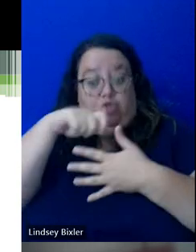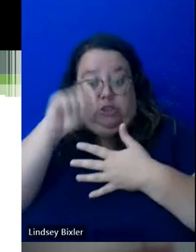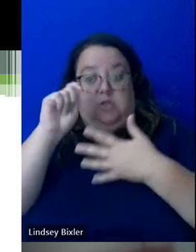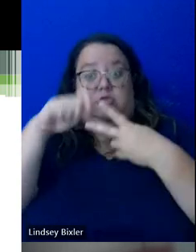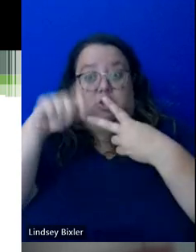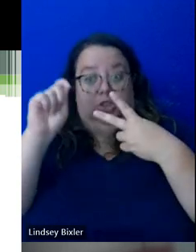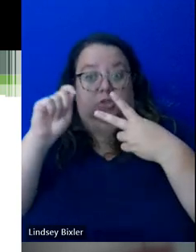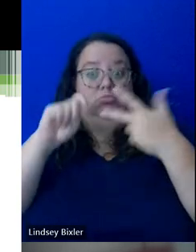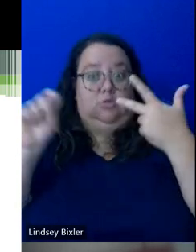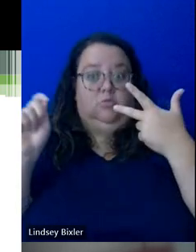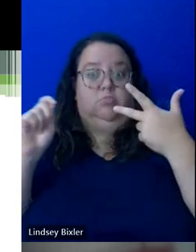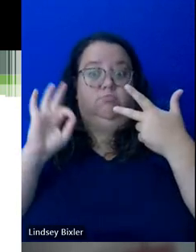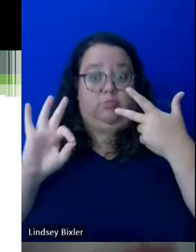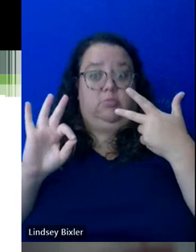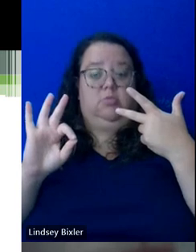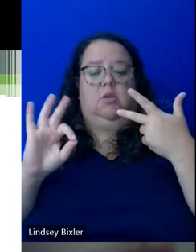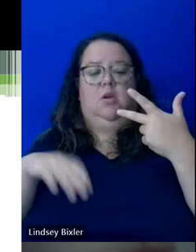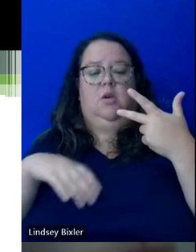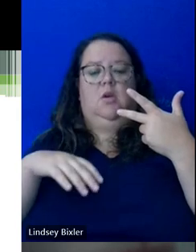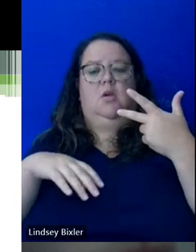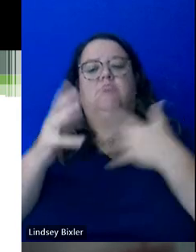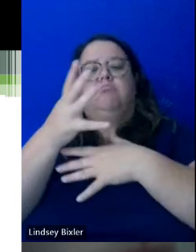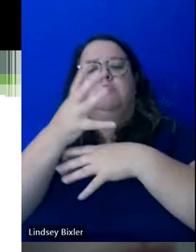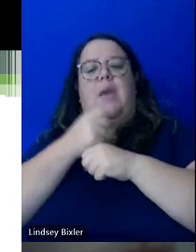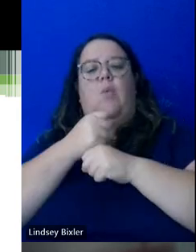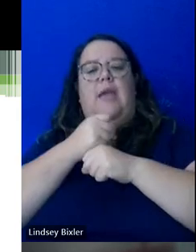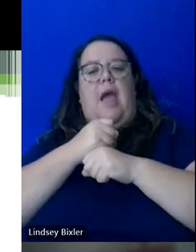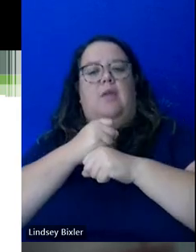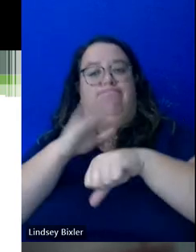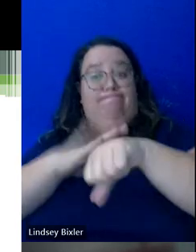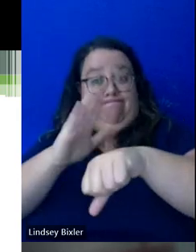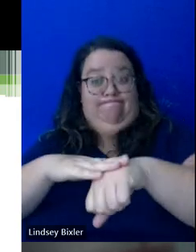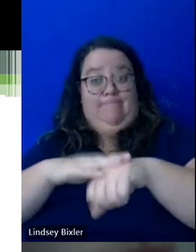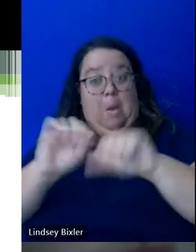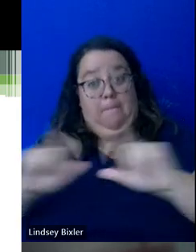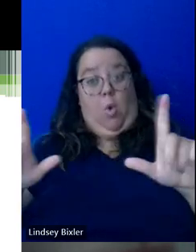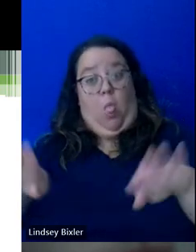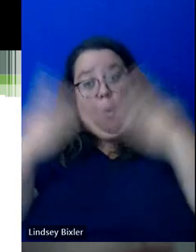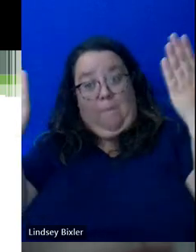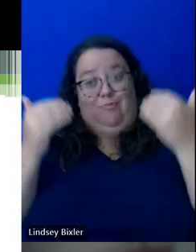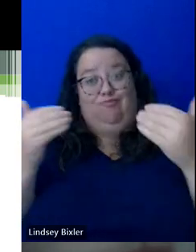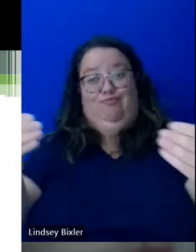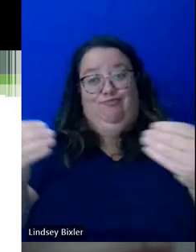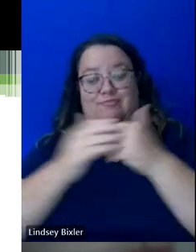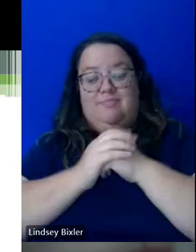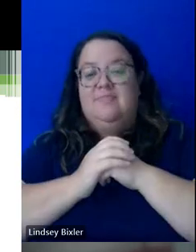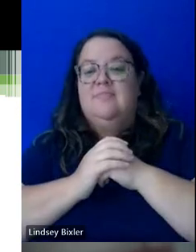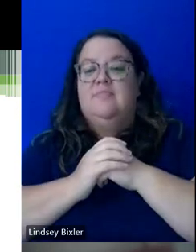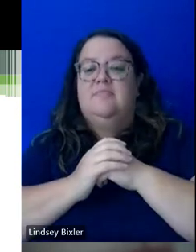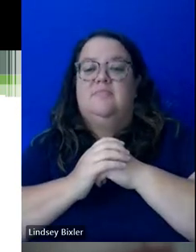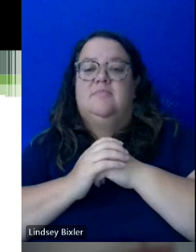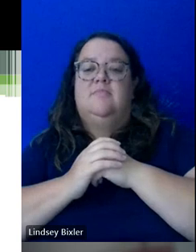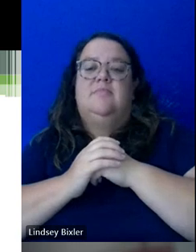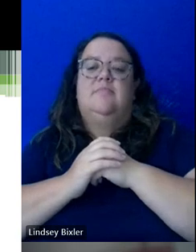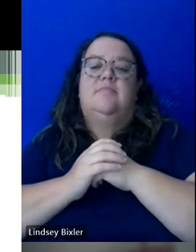into play, they receive notification that the portal is open to them. The portal,